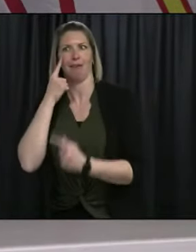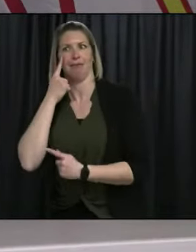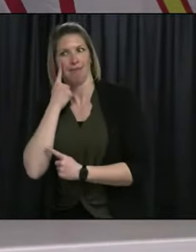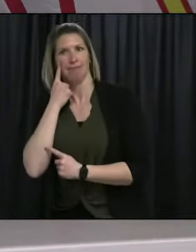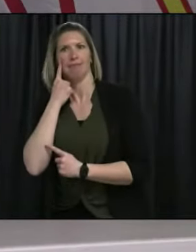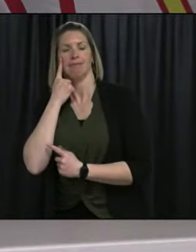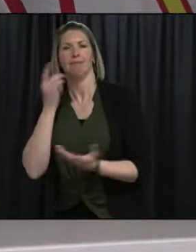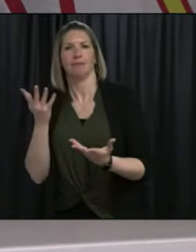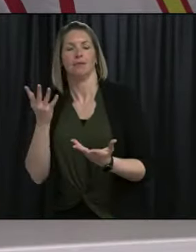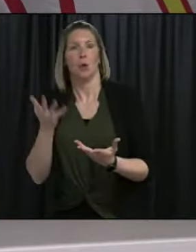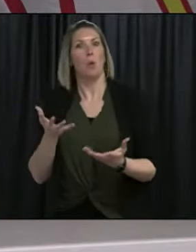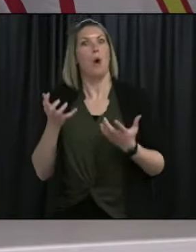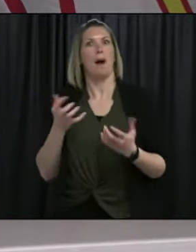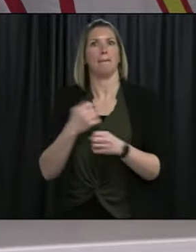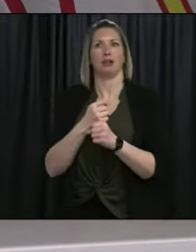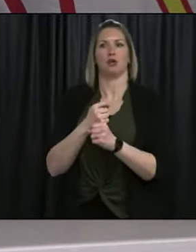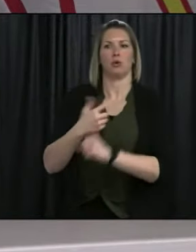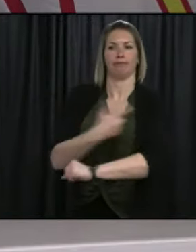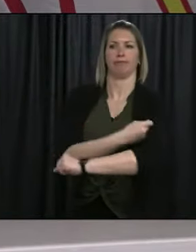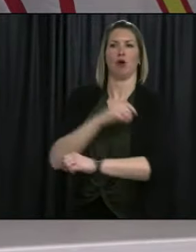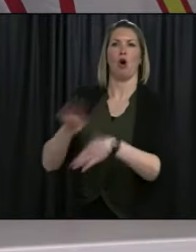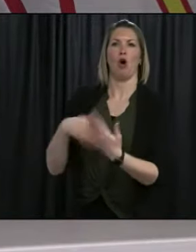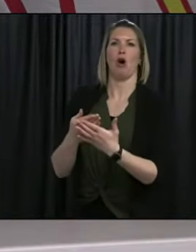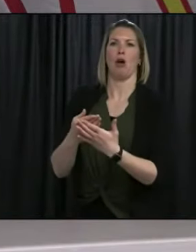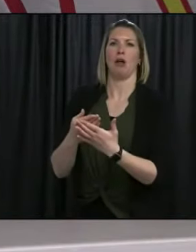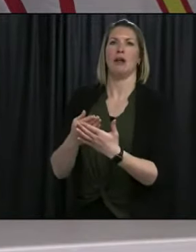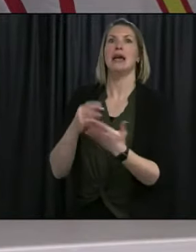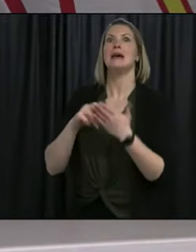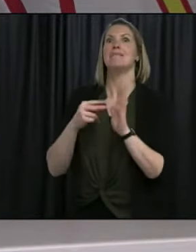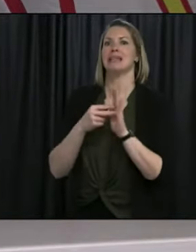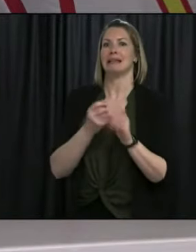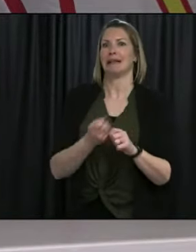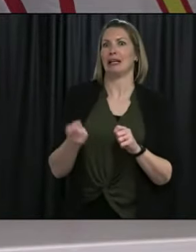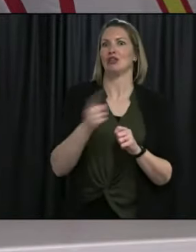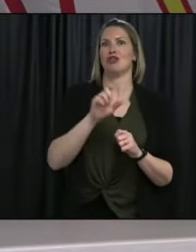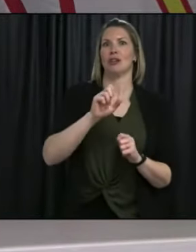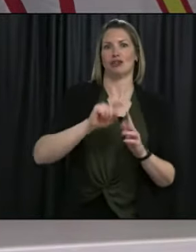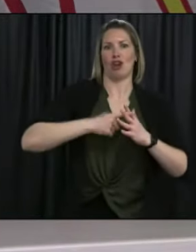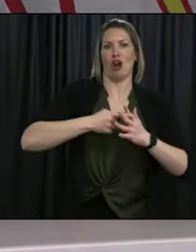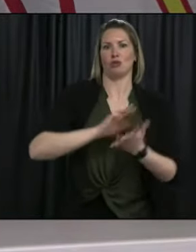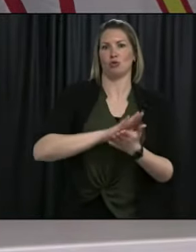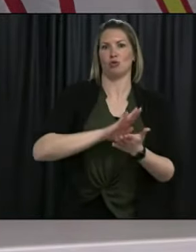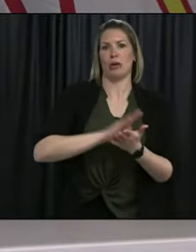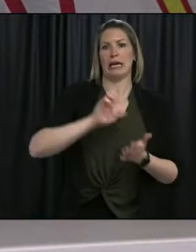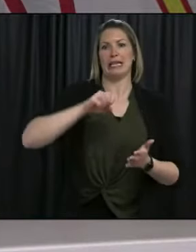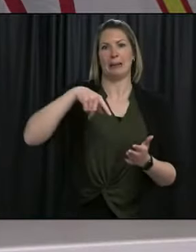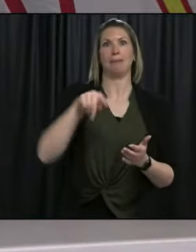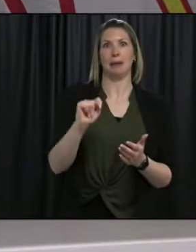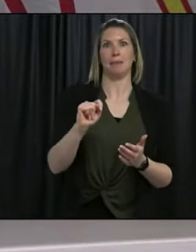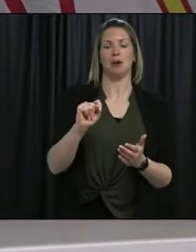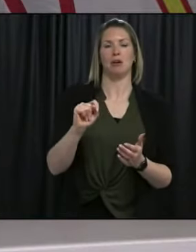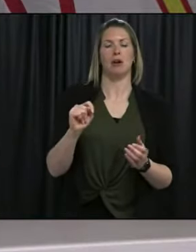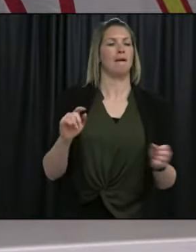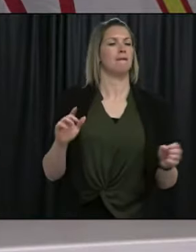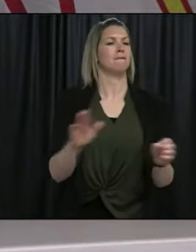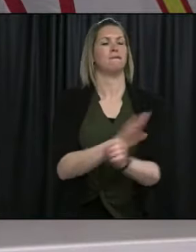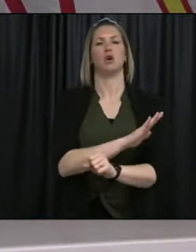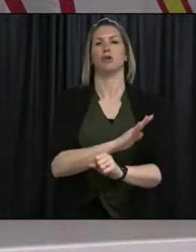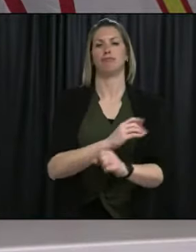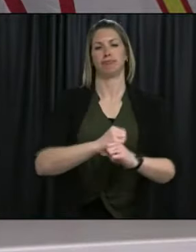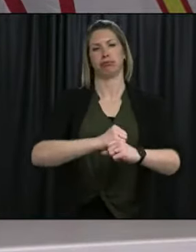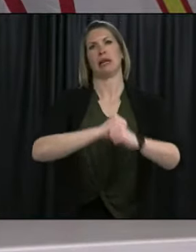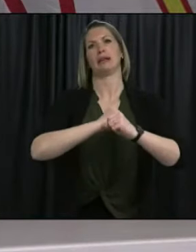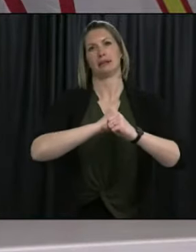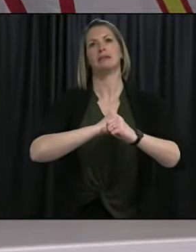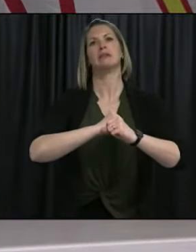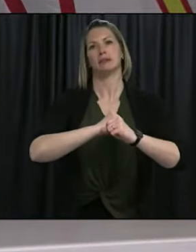very early in the next school year, we can have everybody fully vaccinated in that age group. So that's our goal. And we're